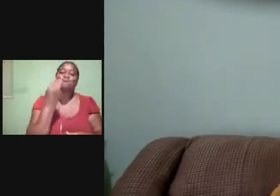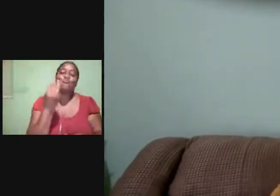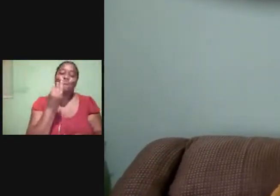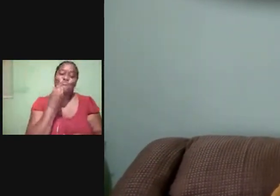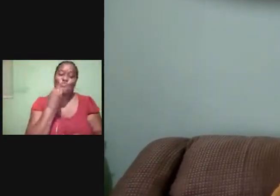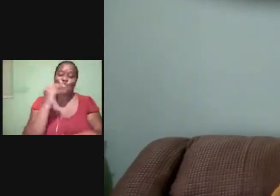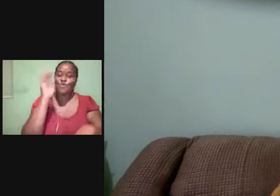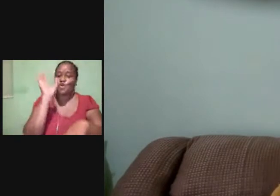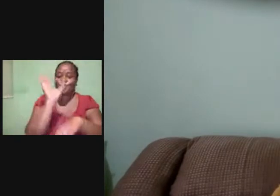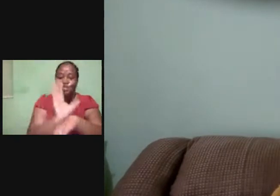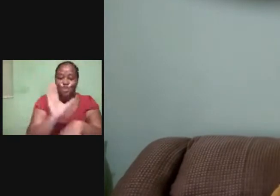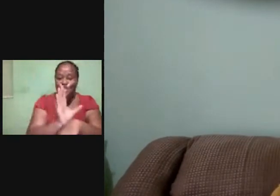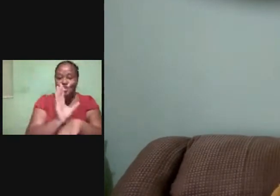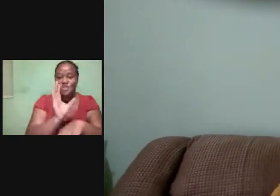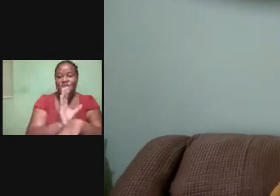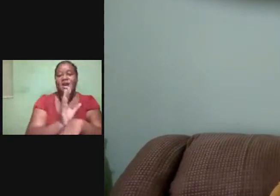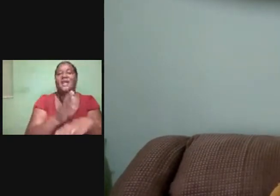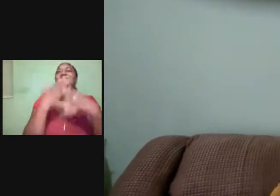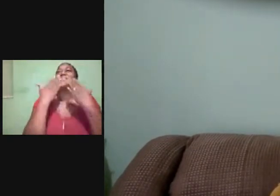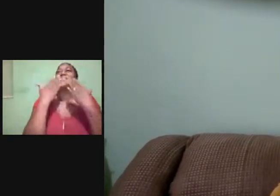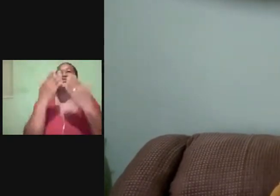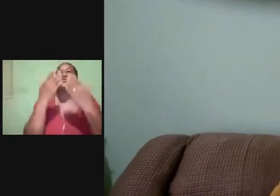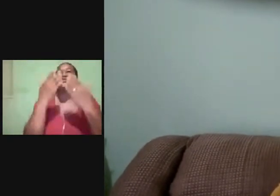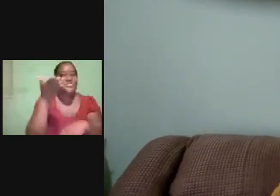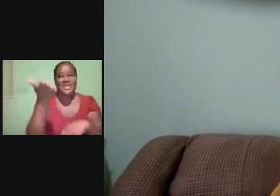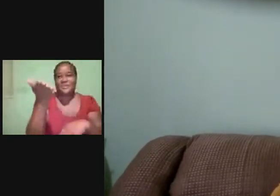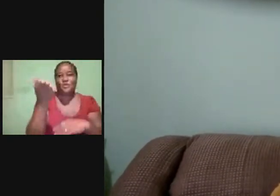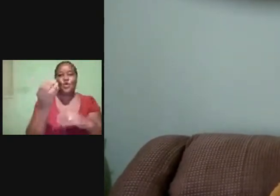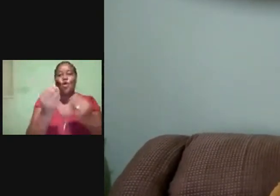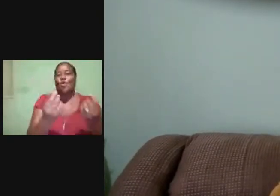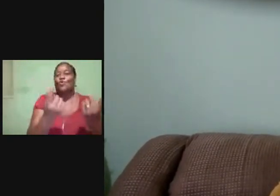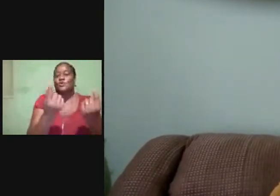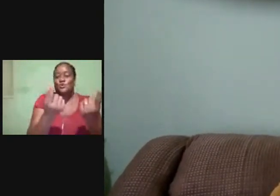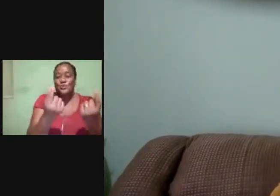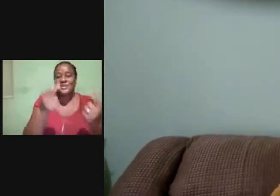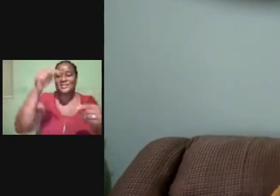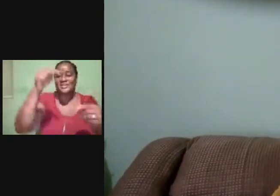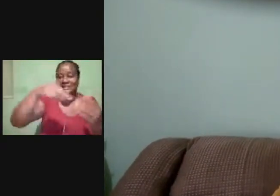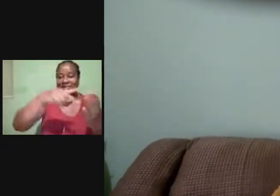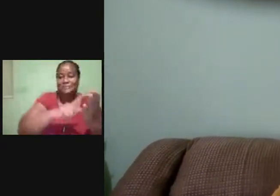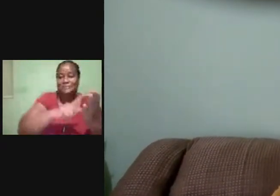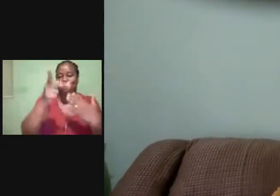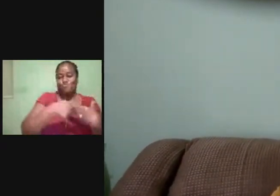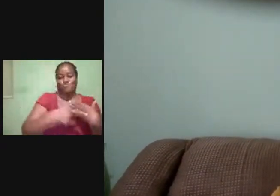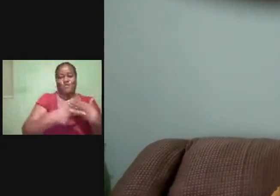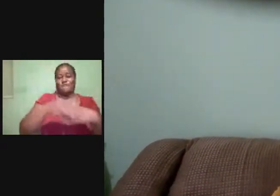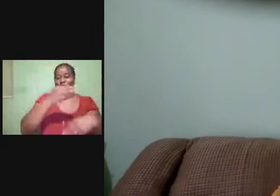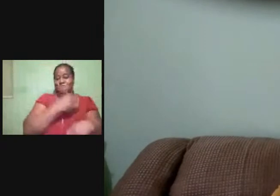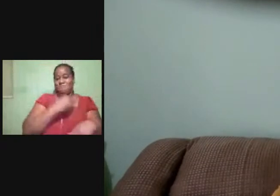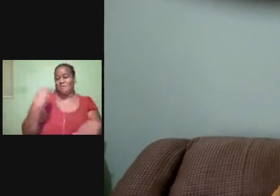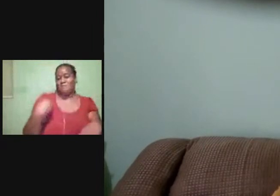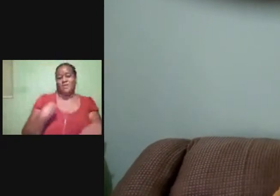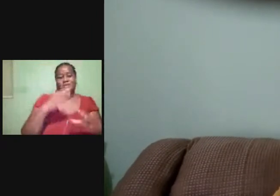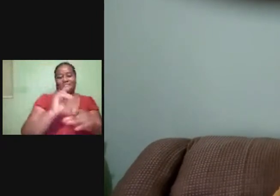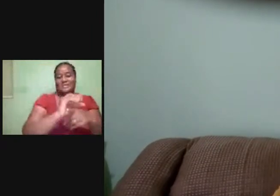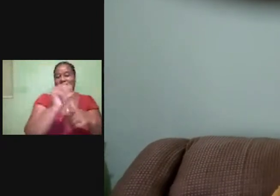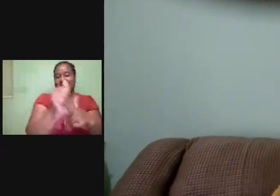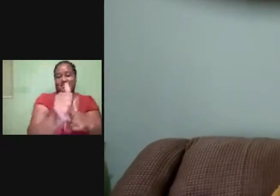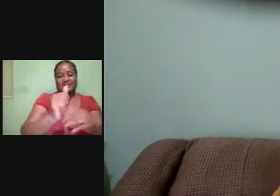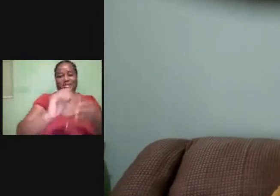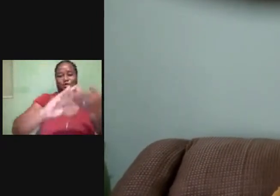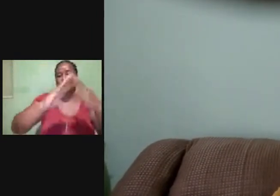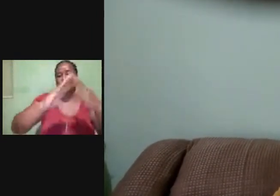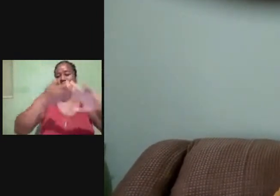for putting on this campaign for the members of the disability community. And thank you